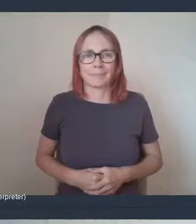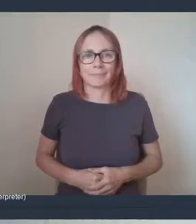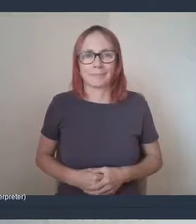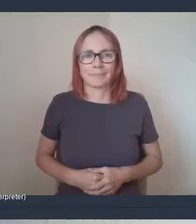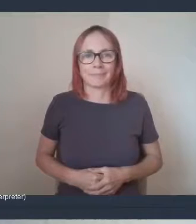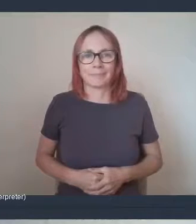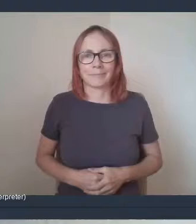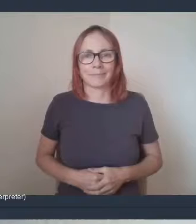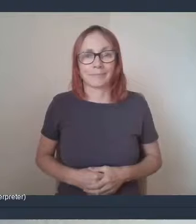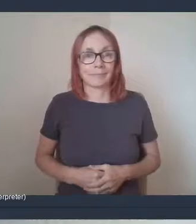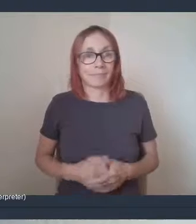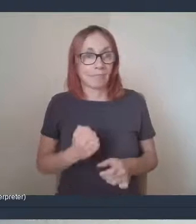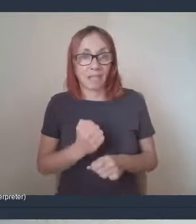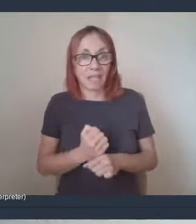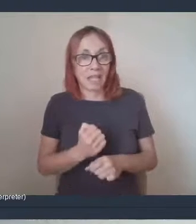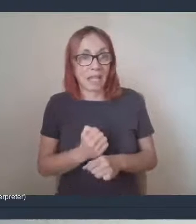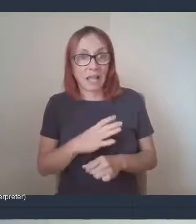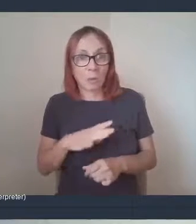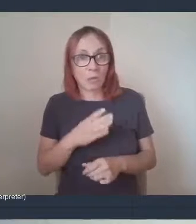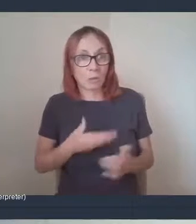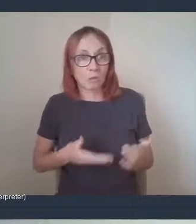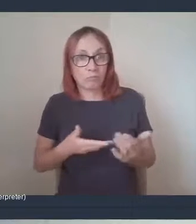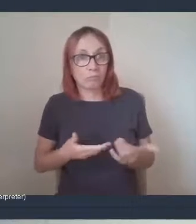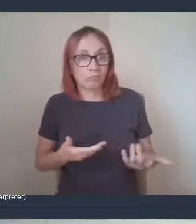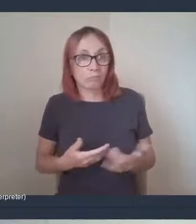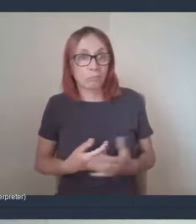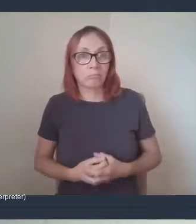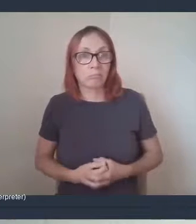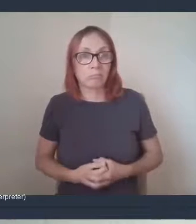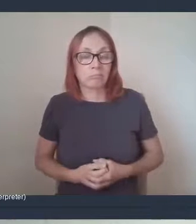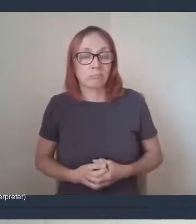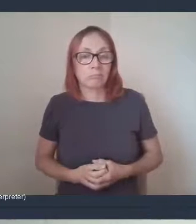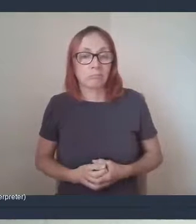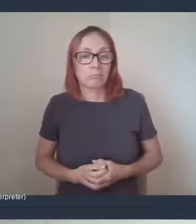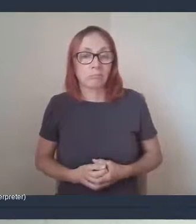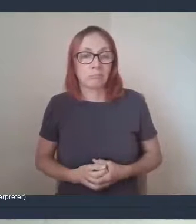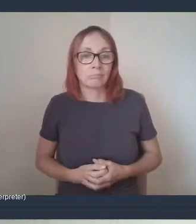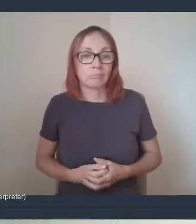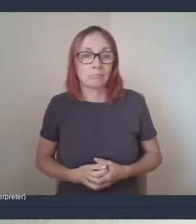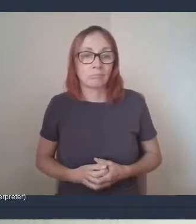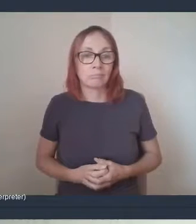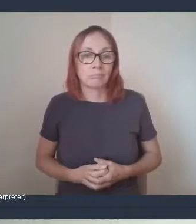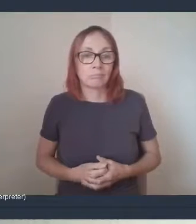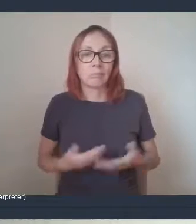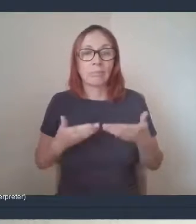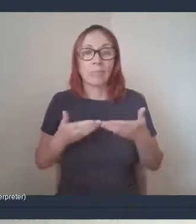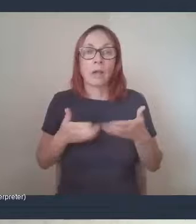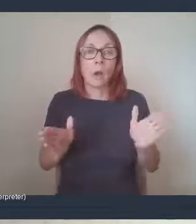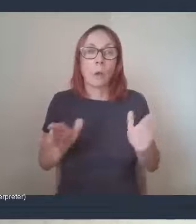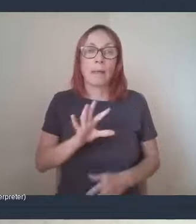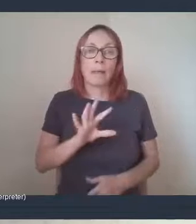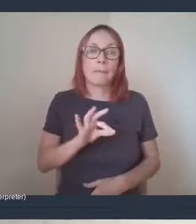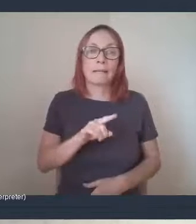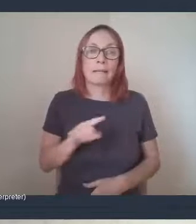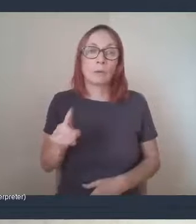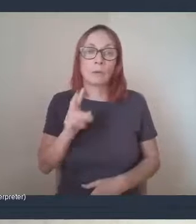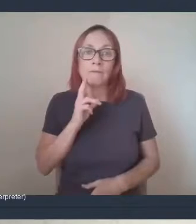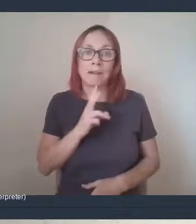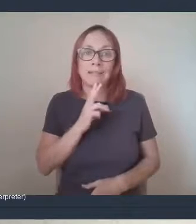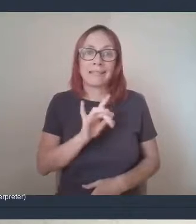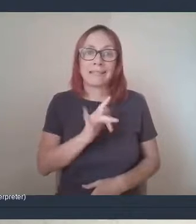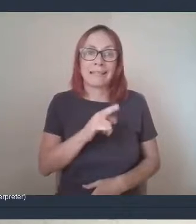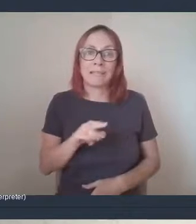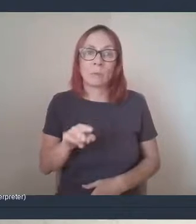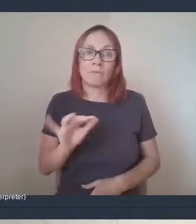Gayle, there anything you want to share about Lesley Community Pantry? So, we're open Monday to Friday, 10 till 5pm,